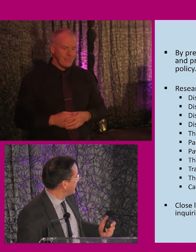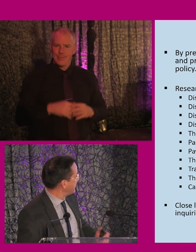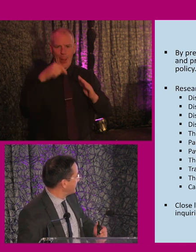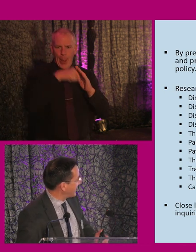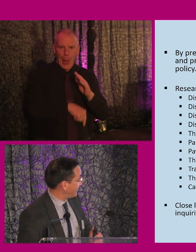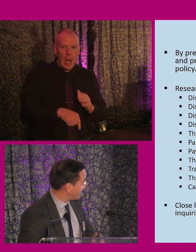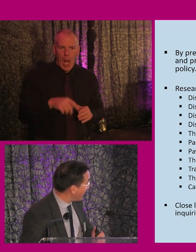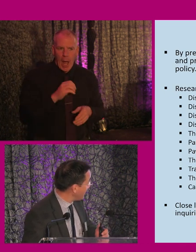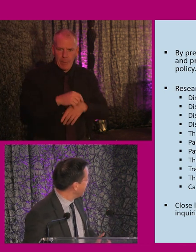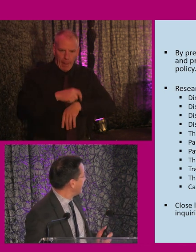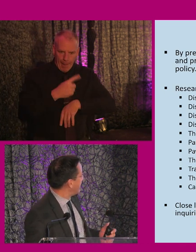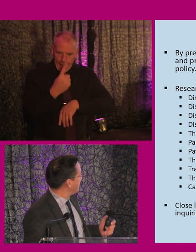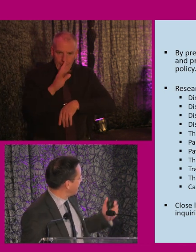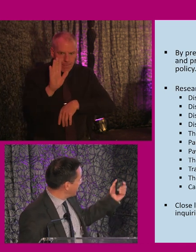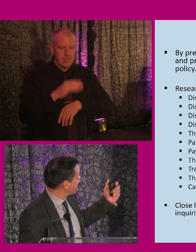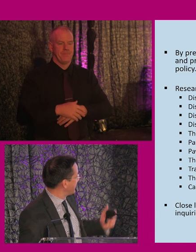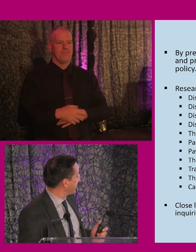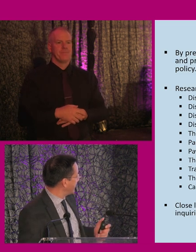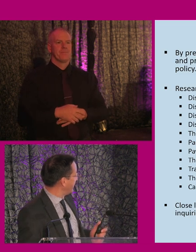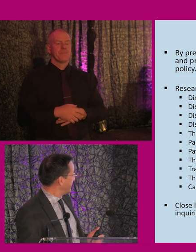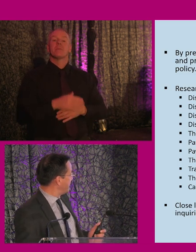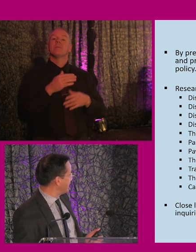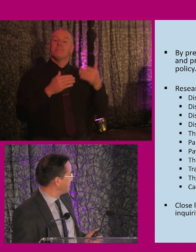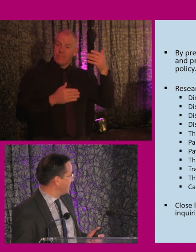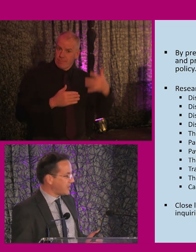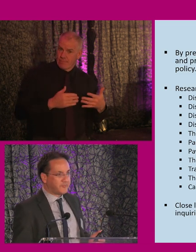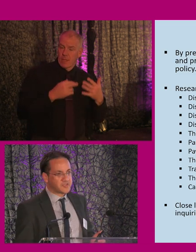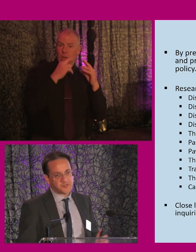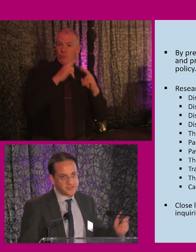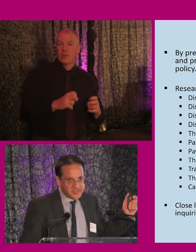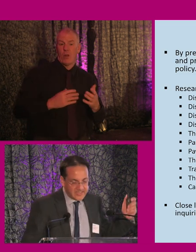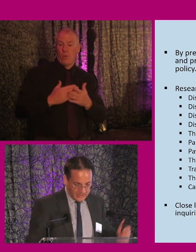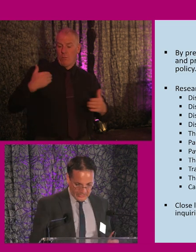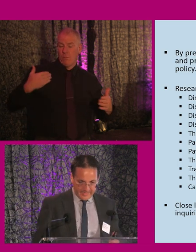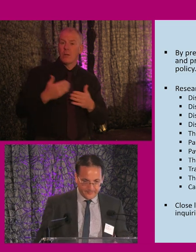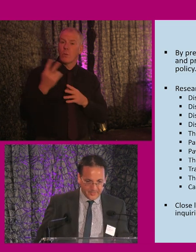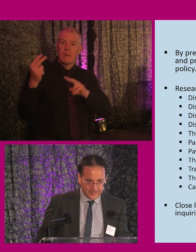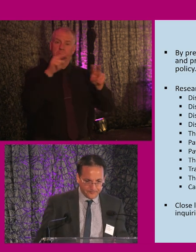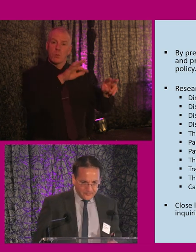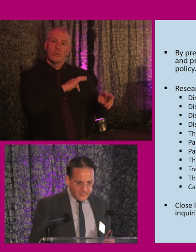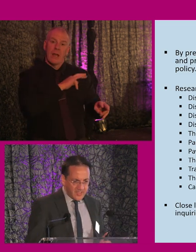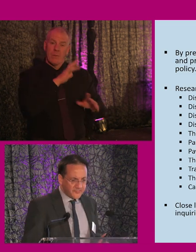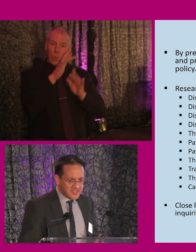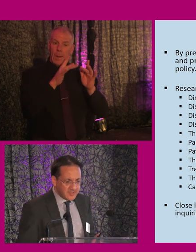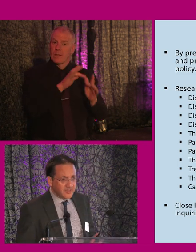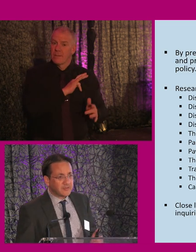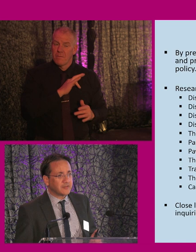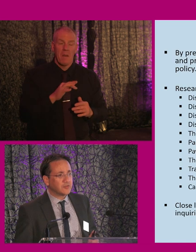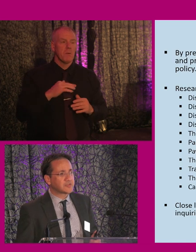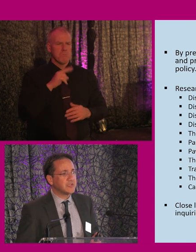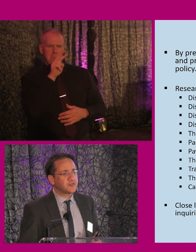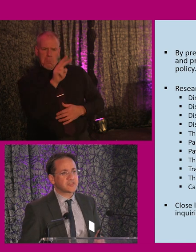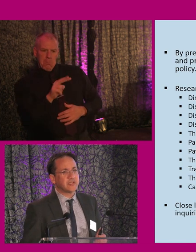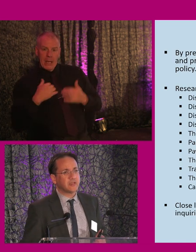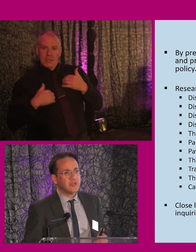I need to be careful of time. But these are some of the things that we've done research on over time. So do take a look at that. And if there's anything that